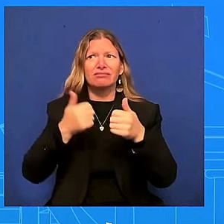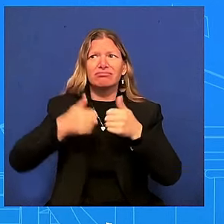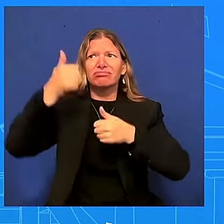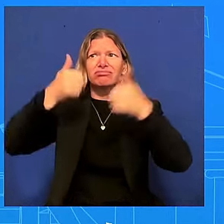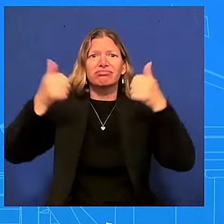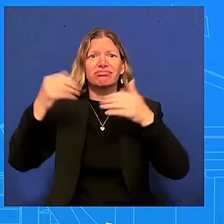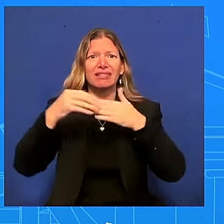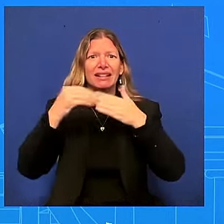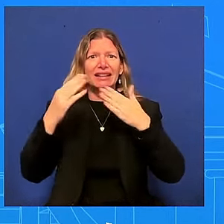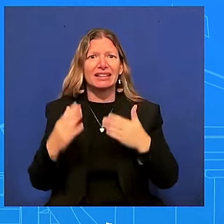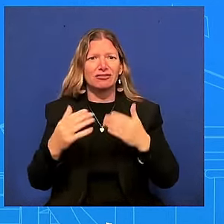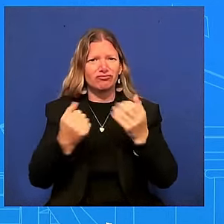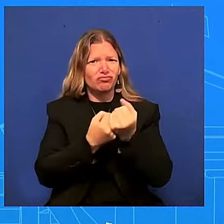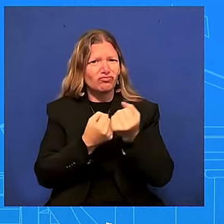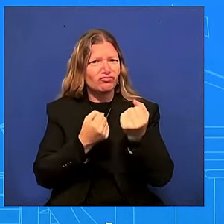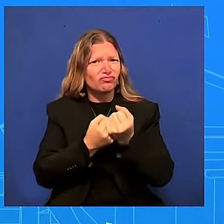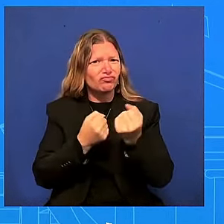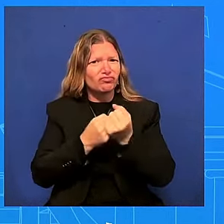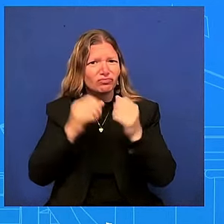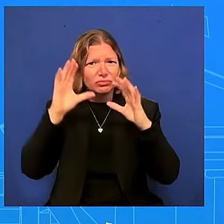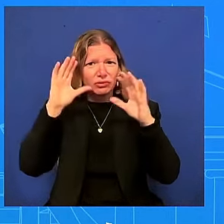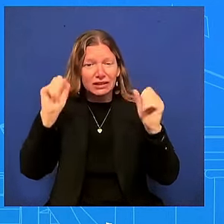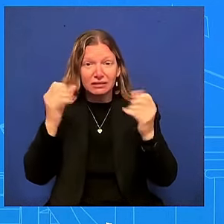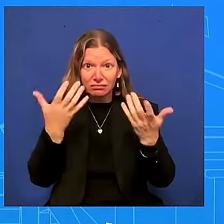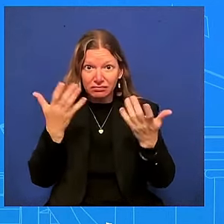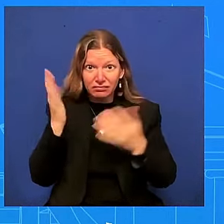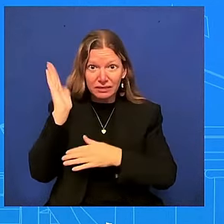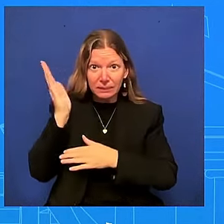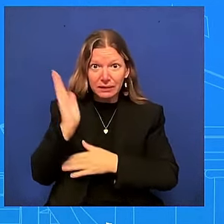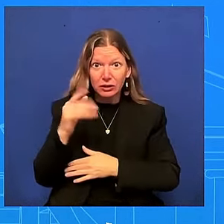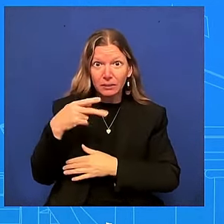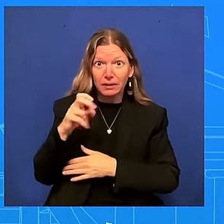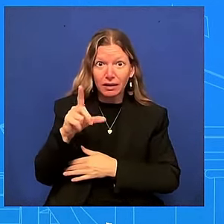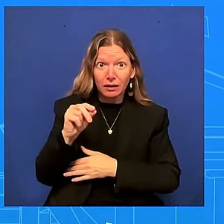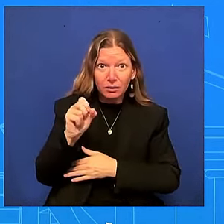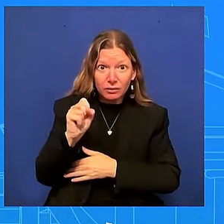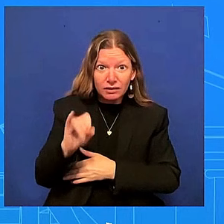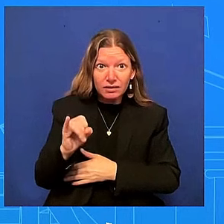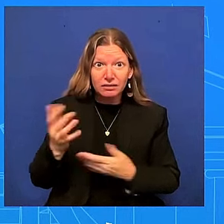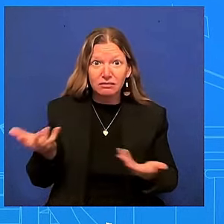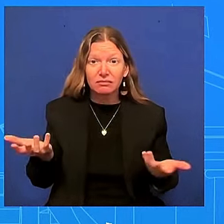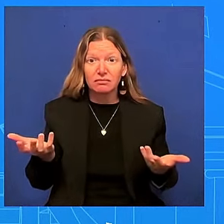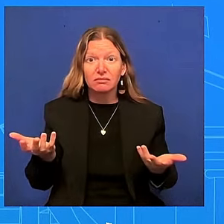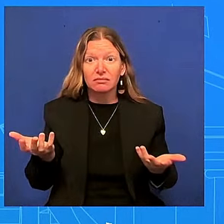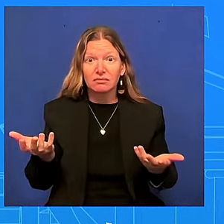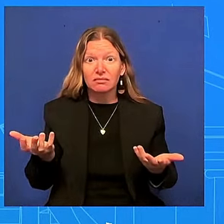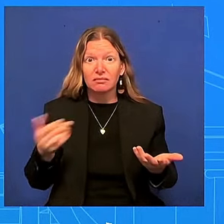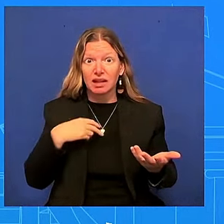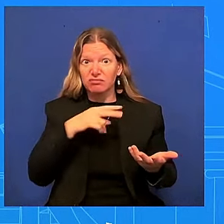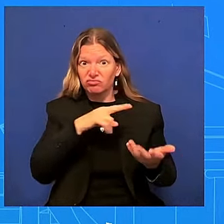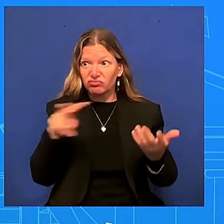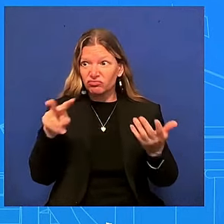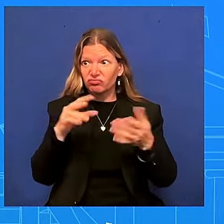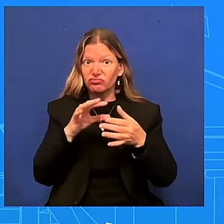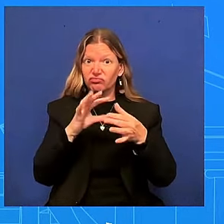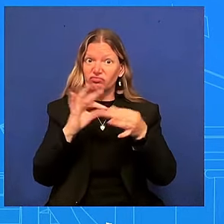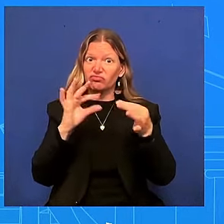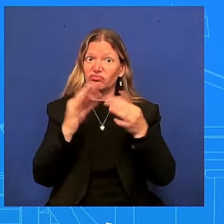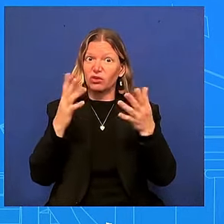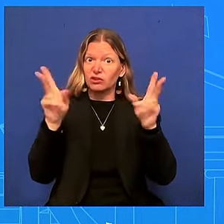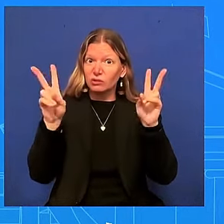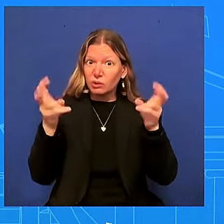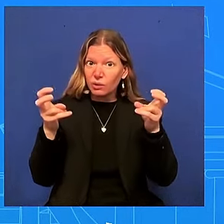uh former speaker pelosi i read out what she's she laid out i read out uh what uh uh uh what um